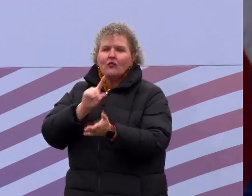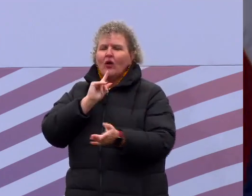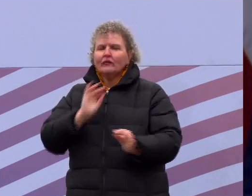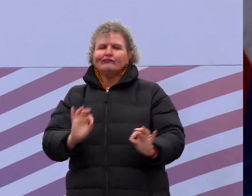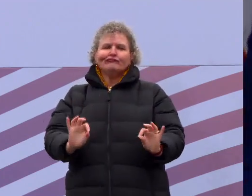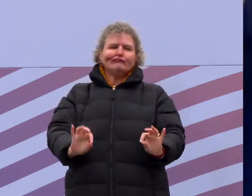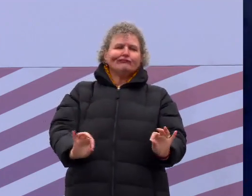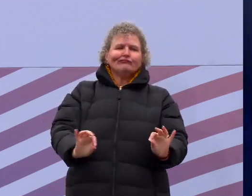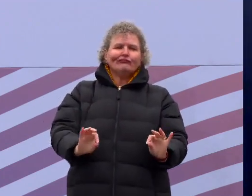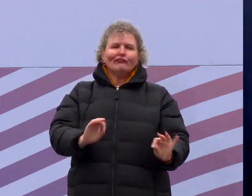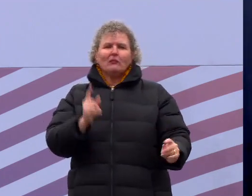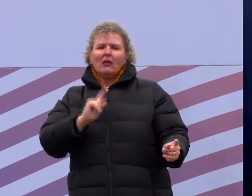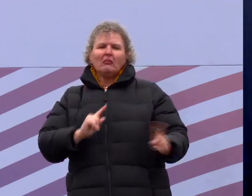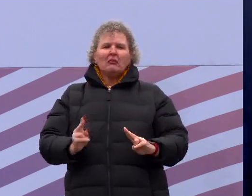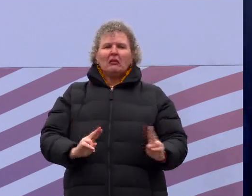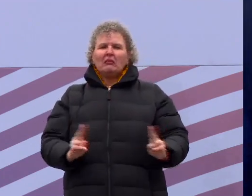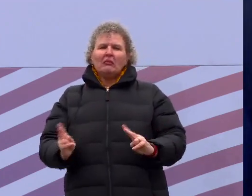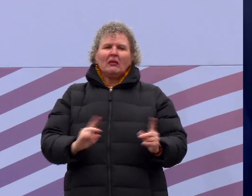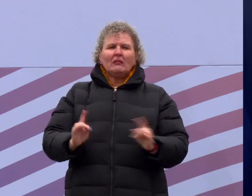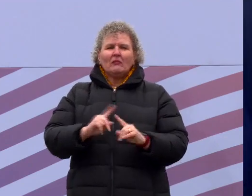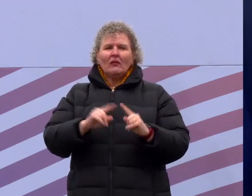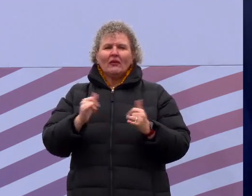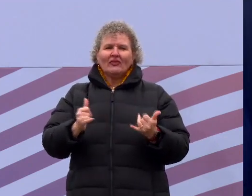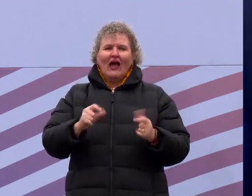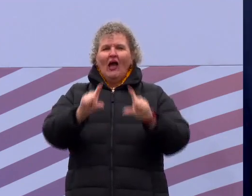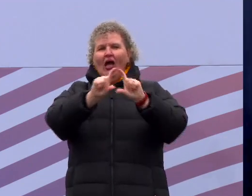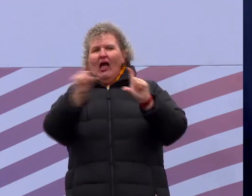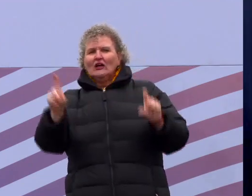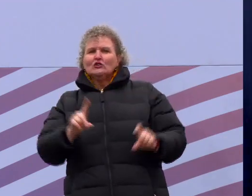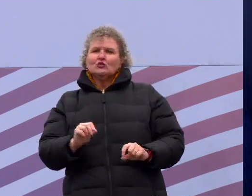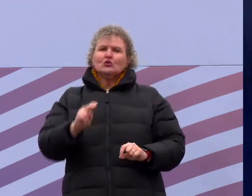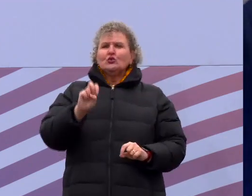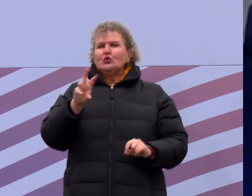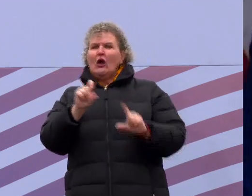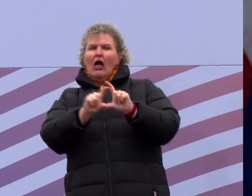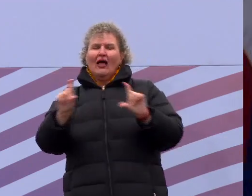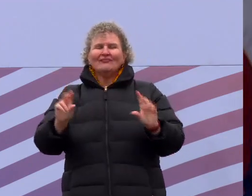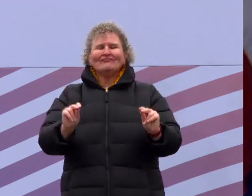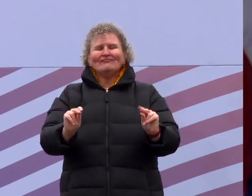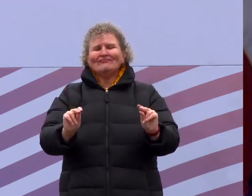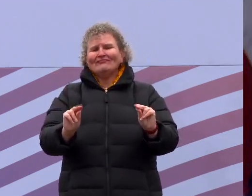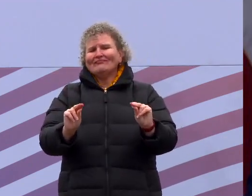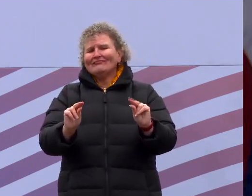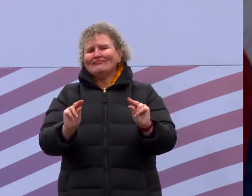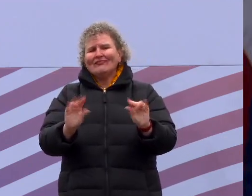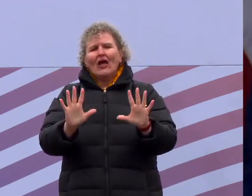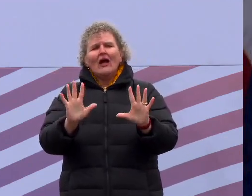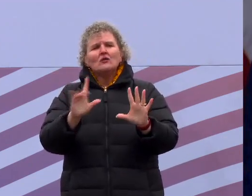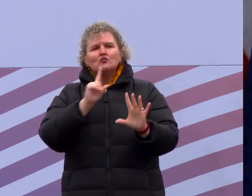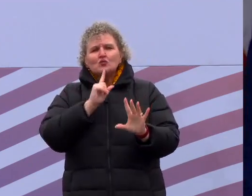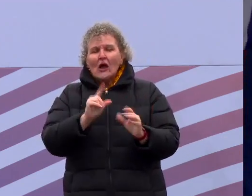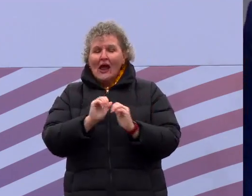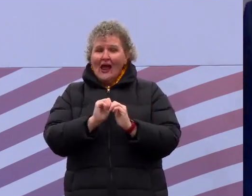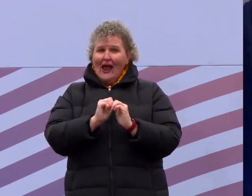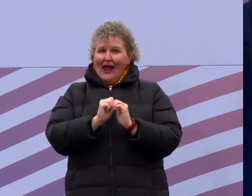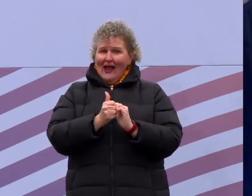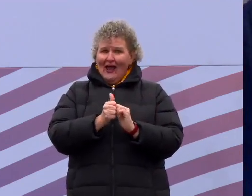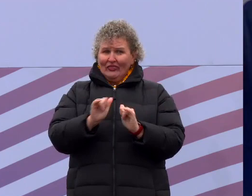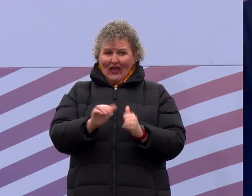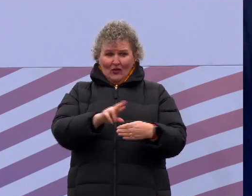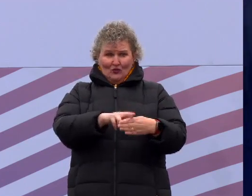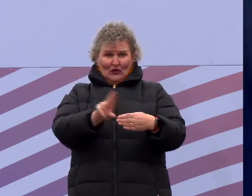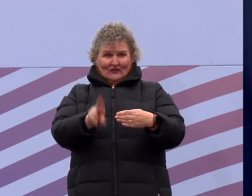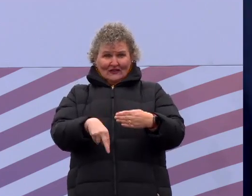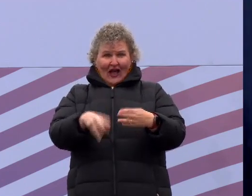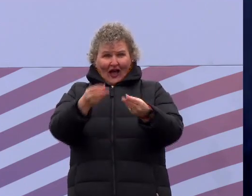or transient headlines. Our success must be measured by the results we deliver for Pennsylvanians and their